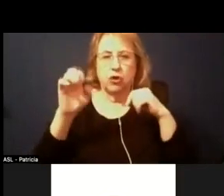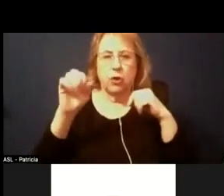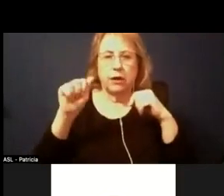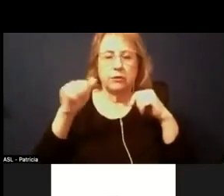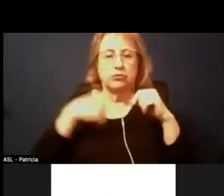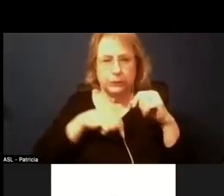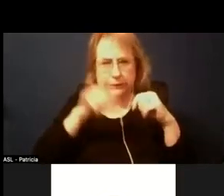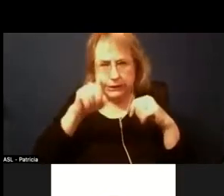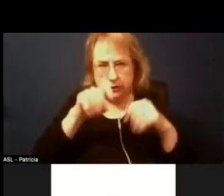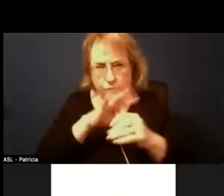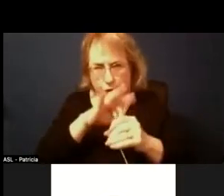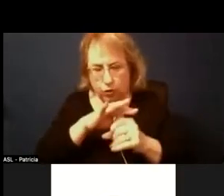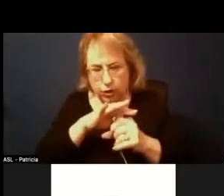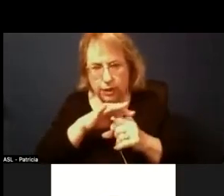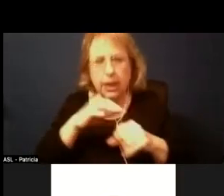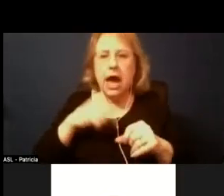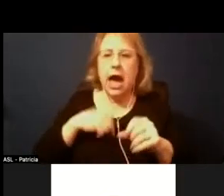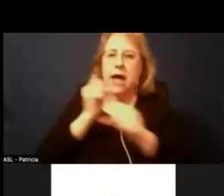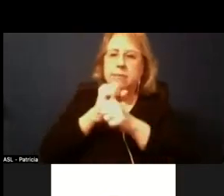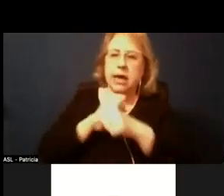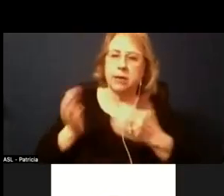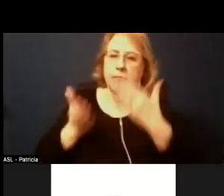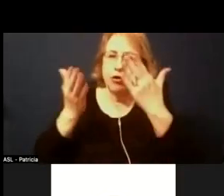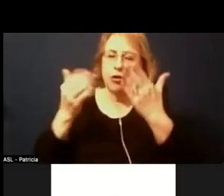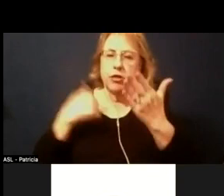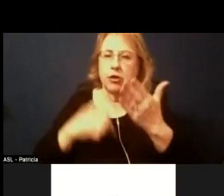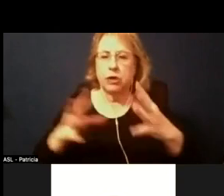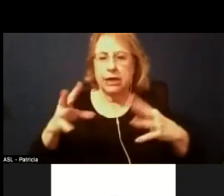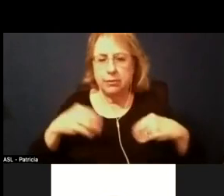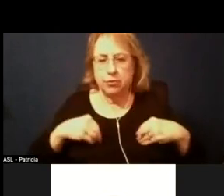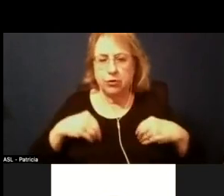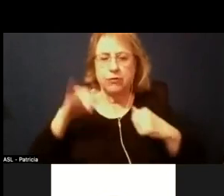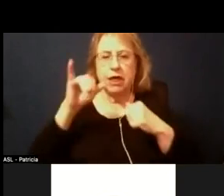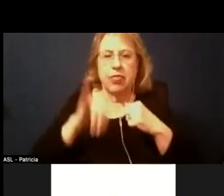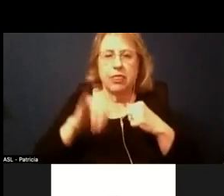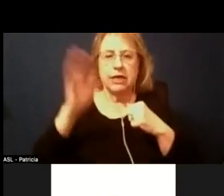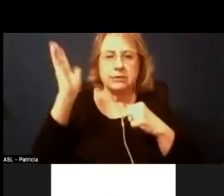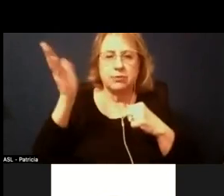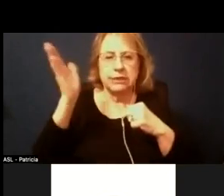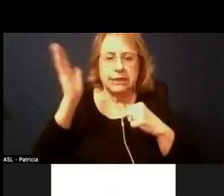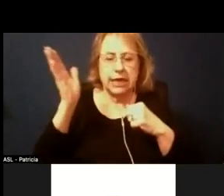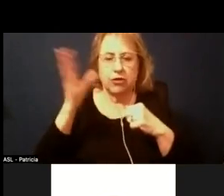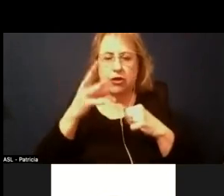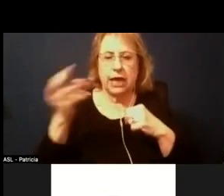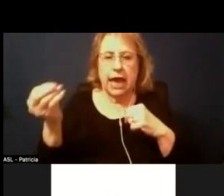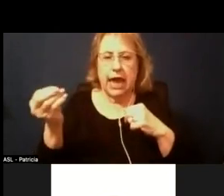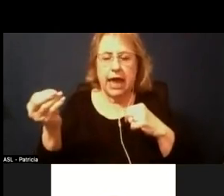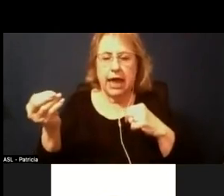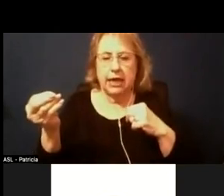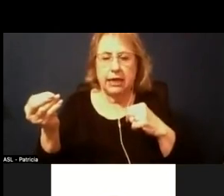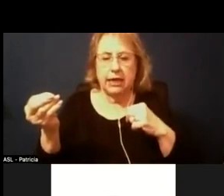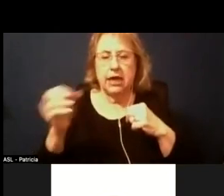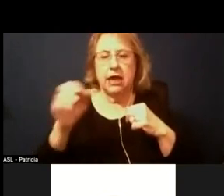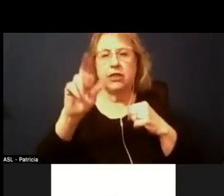okay i motion to approve this um presentation and this uh and then the